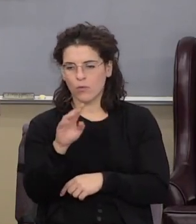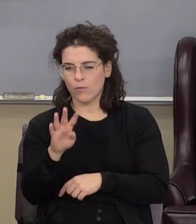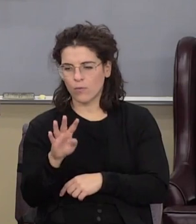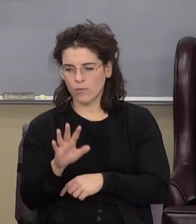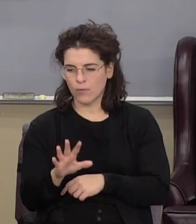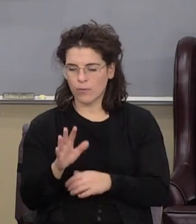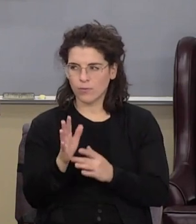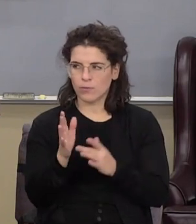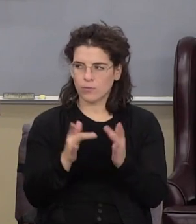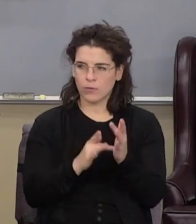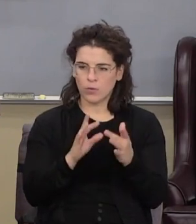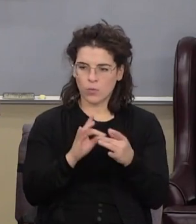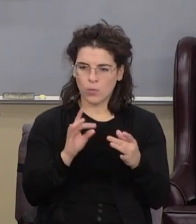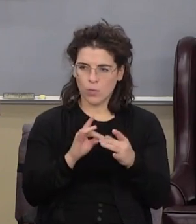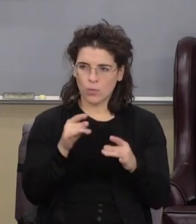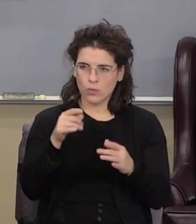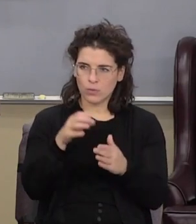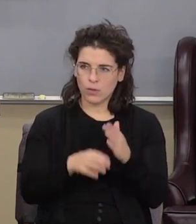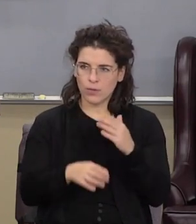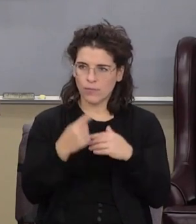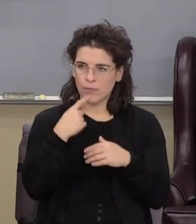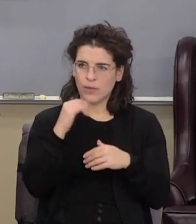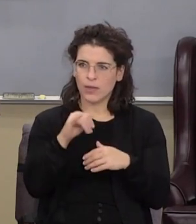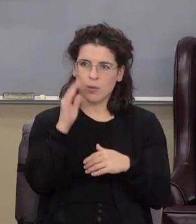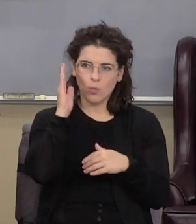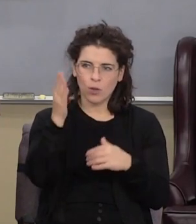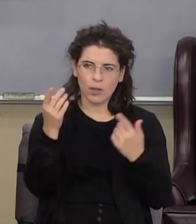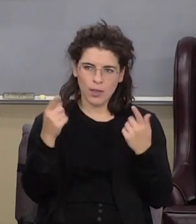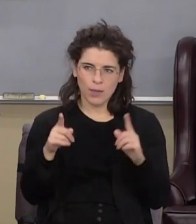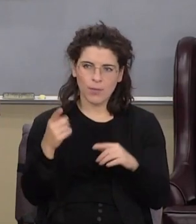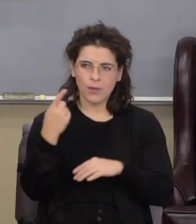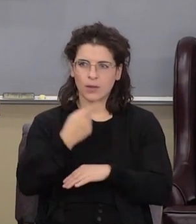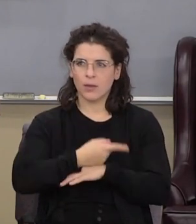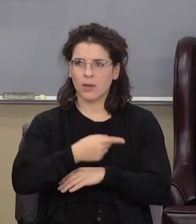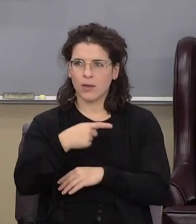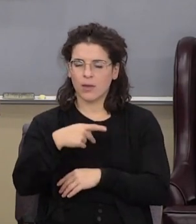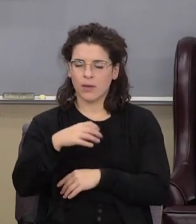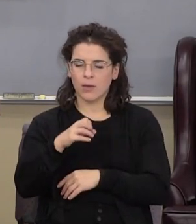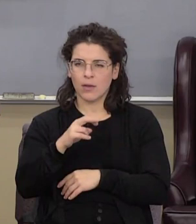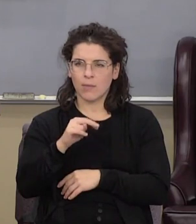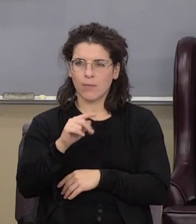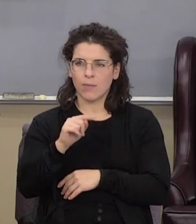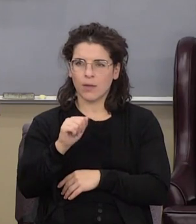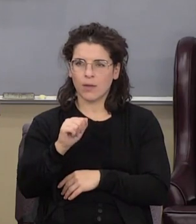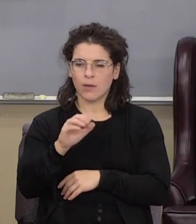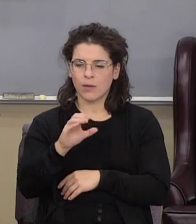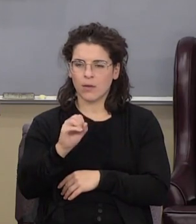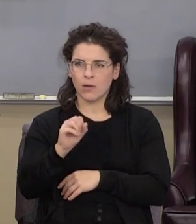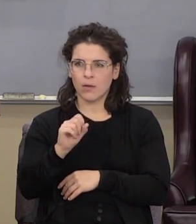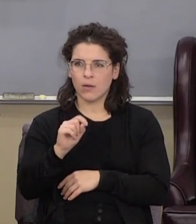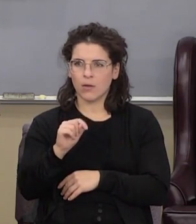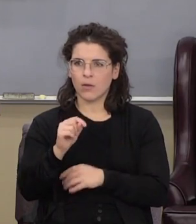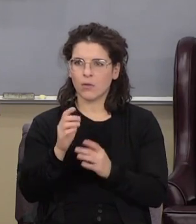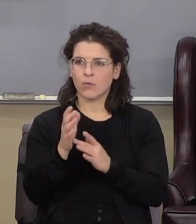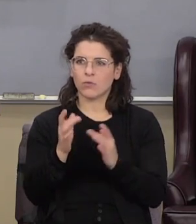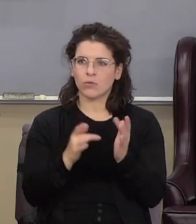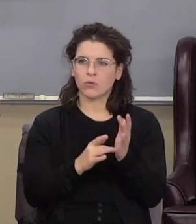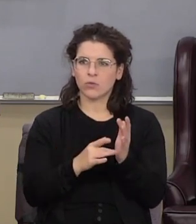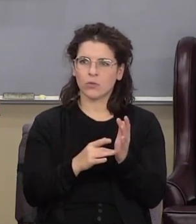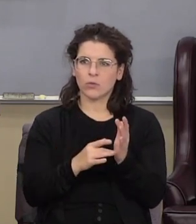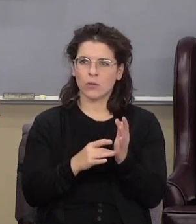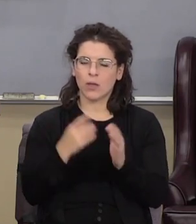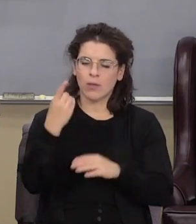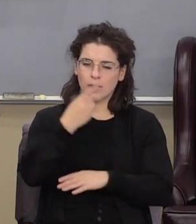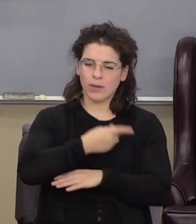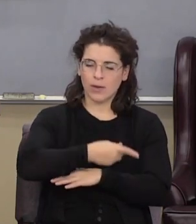quotes this passage and says that's what's going to happen on the day of Pentecost so Jesus Christ on the